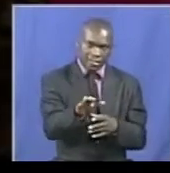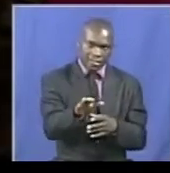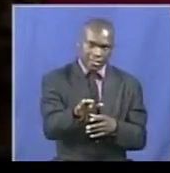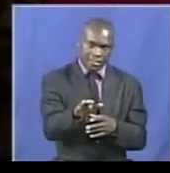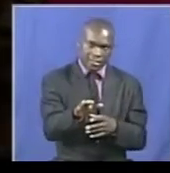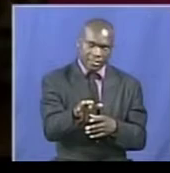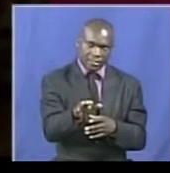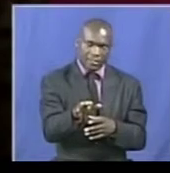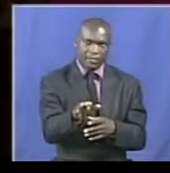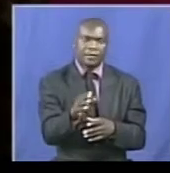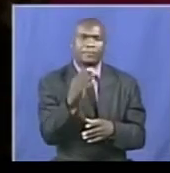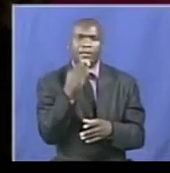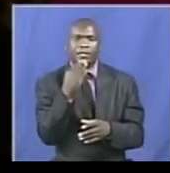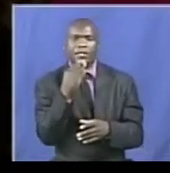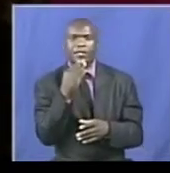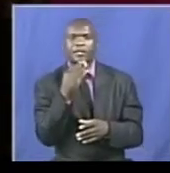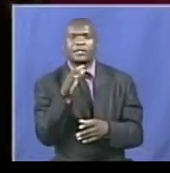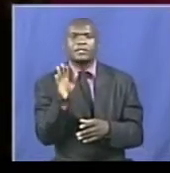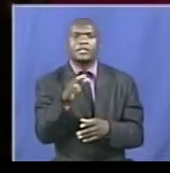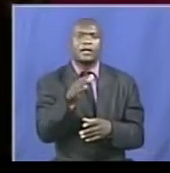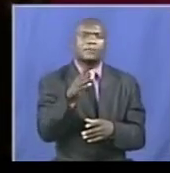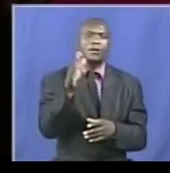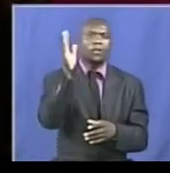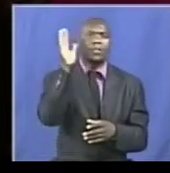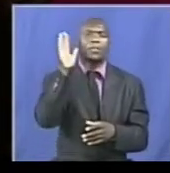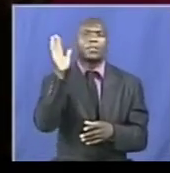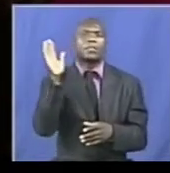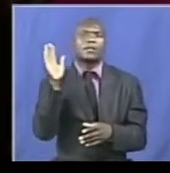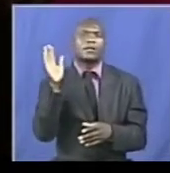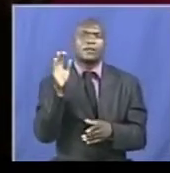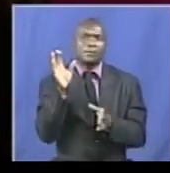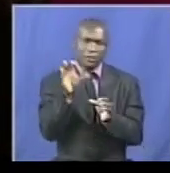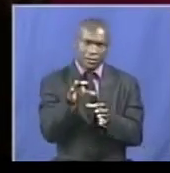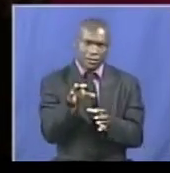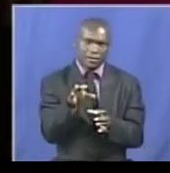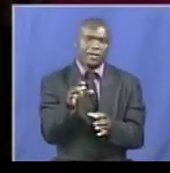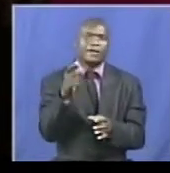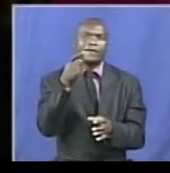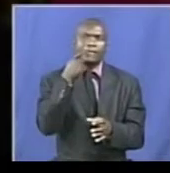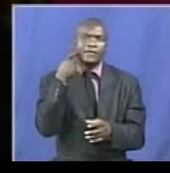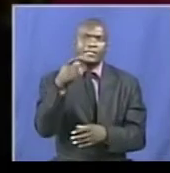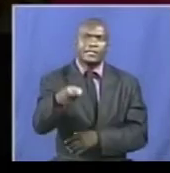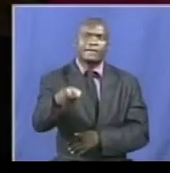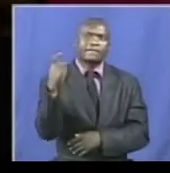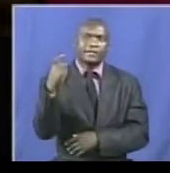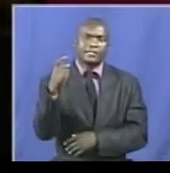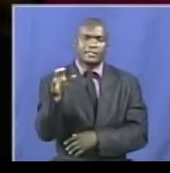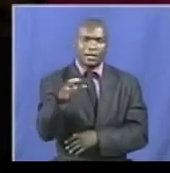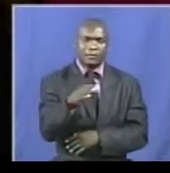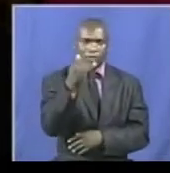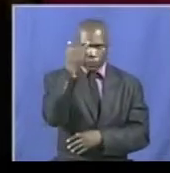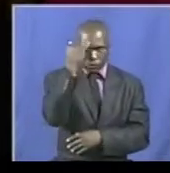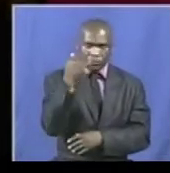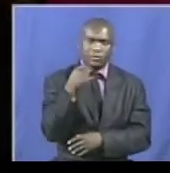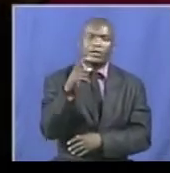I've never been a fisherman, but I used to catch